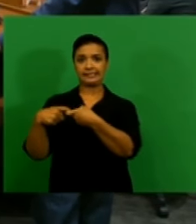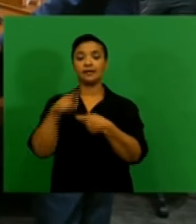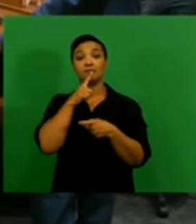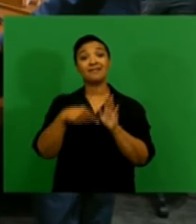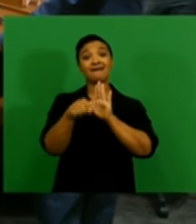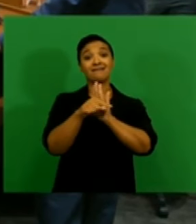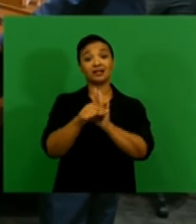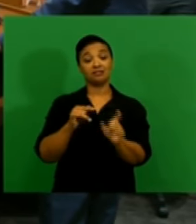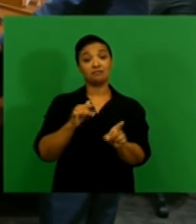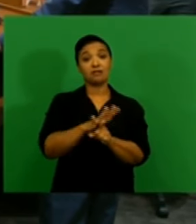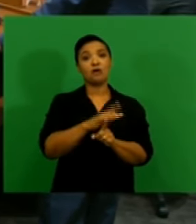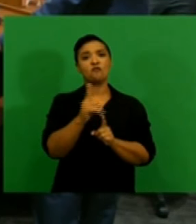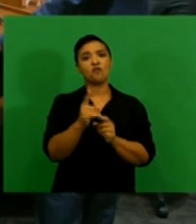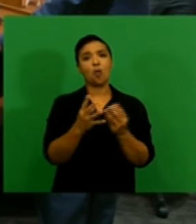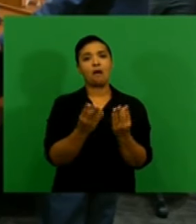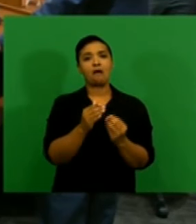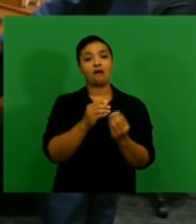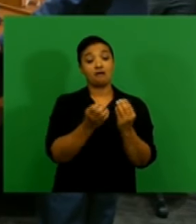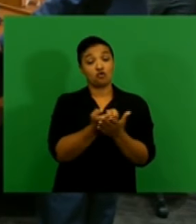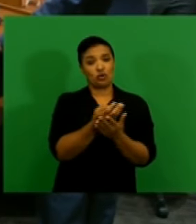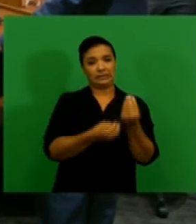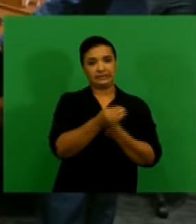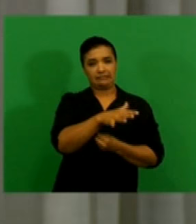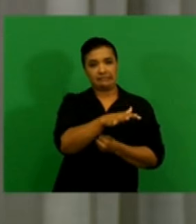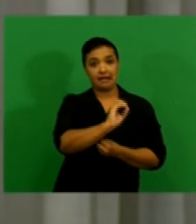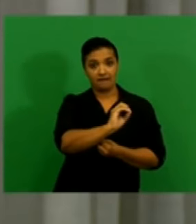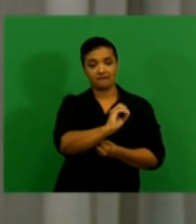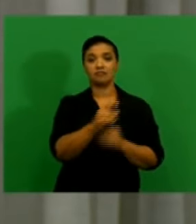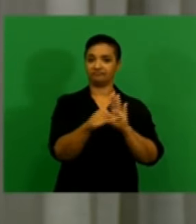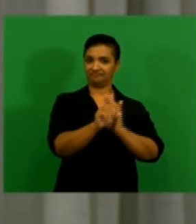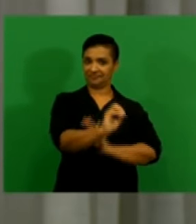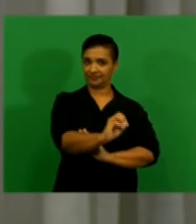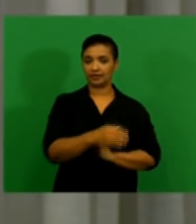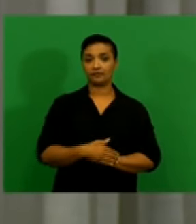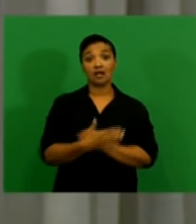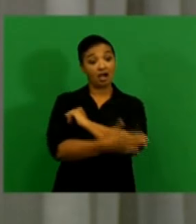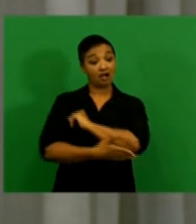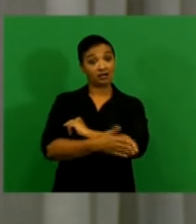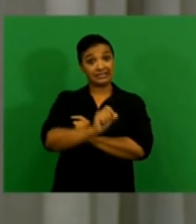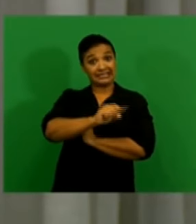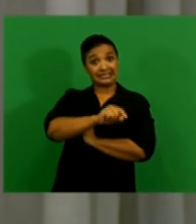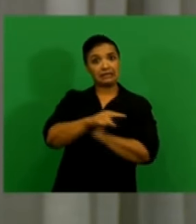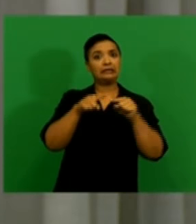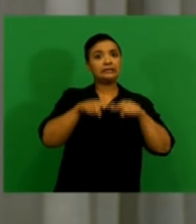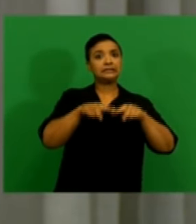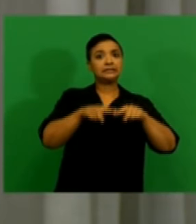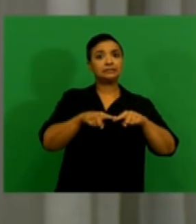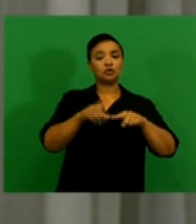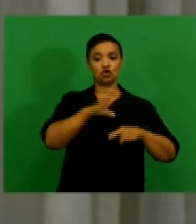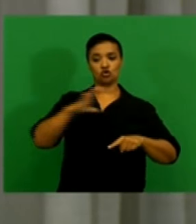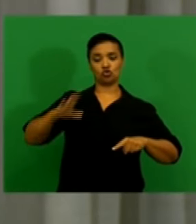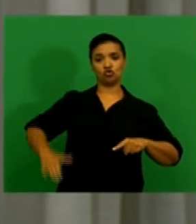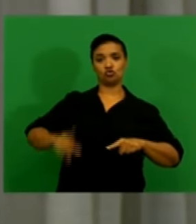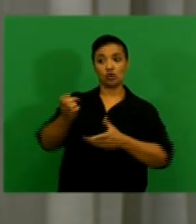on emerging markets in particular. These countries are also highly dependent on Chinese growth,